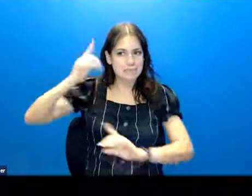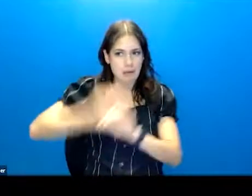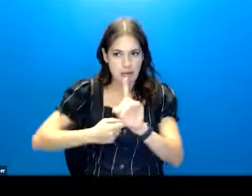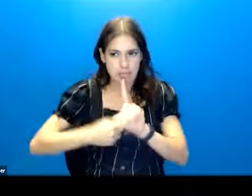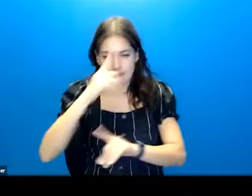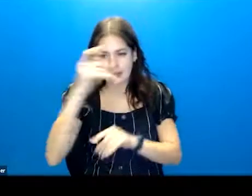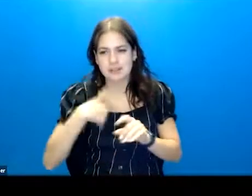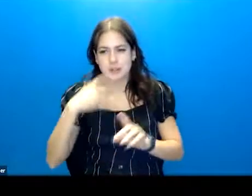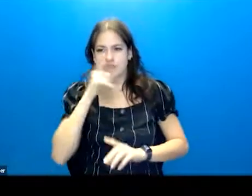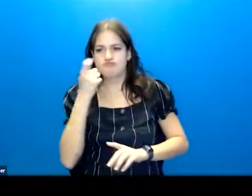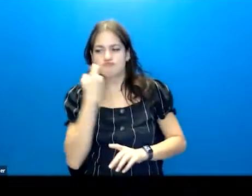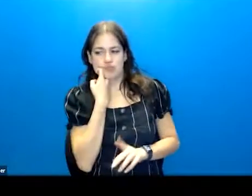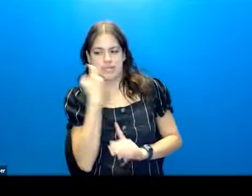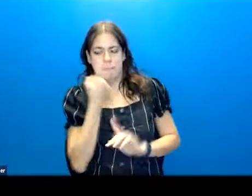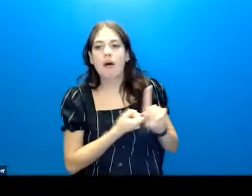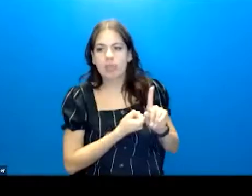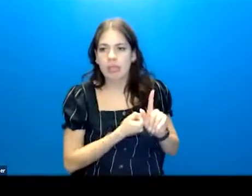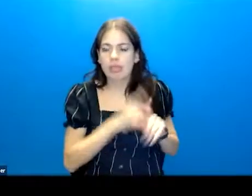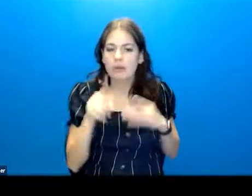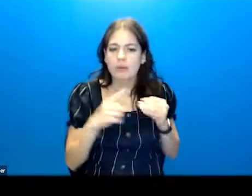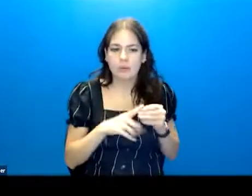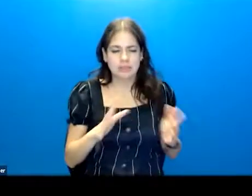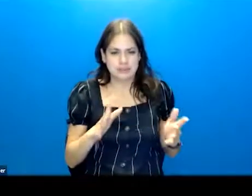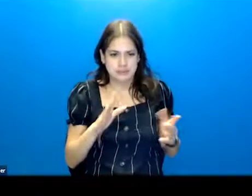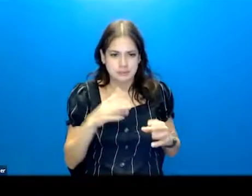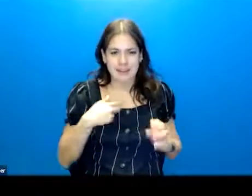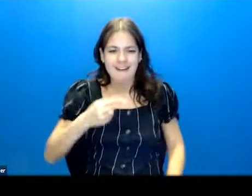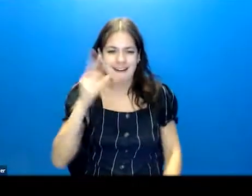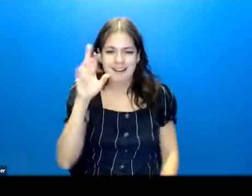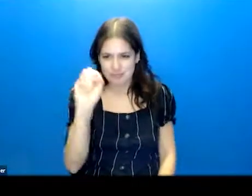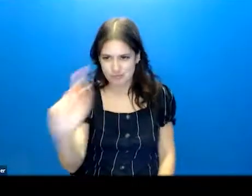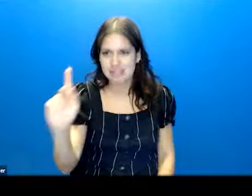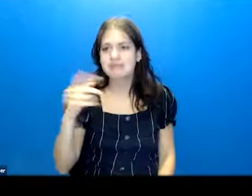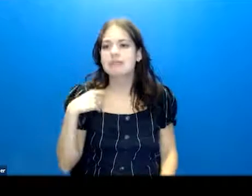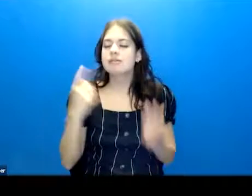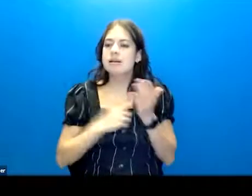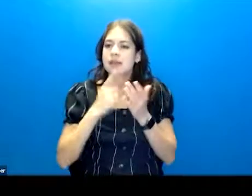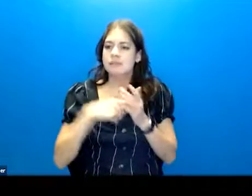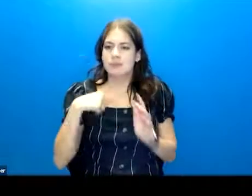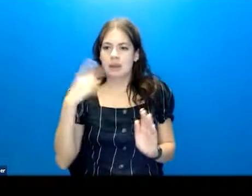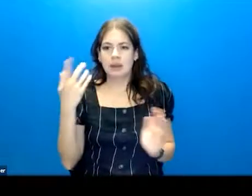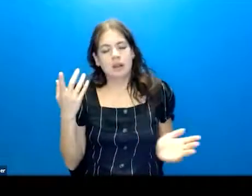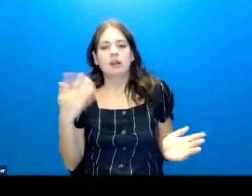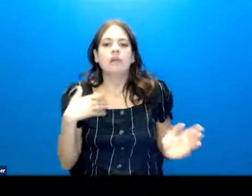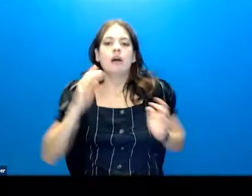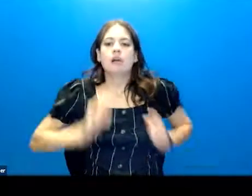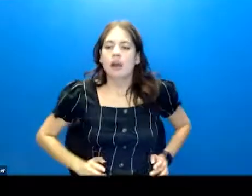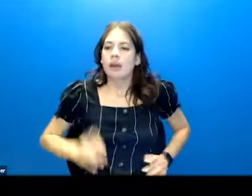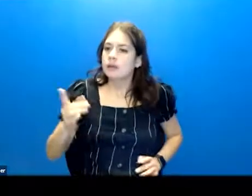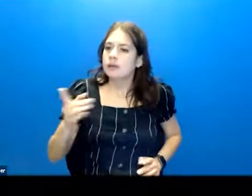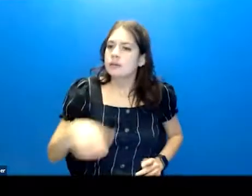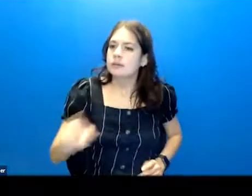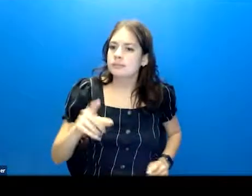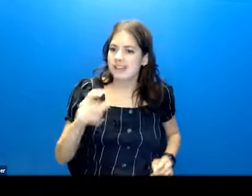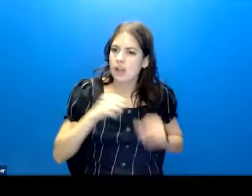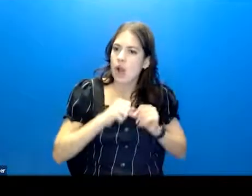really that past month when you're thinking about highest risk. And sometimes when I've got a client who this